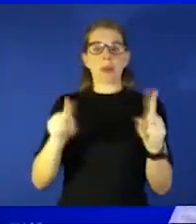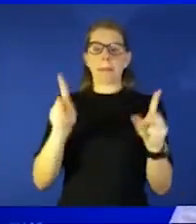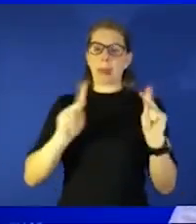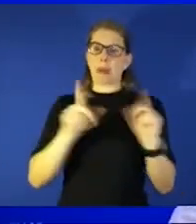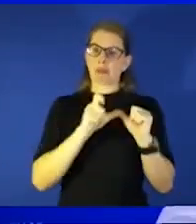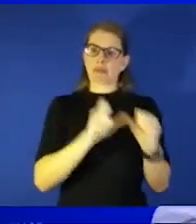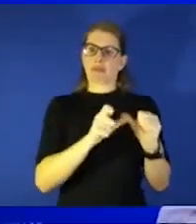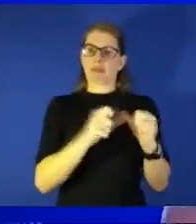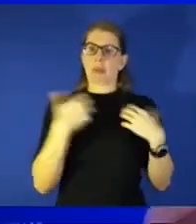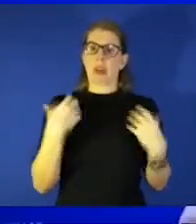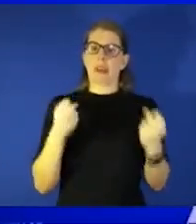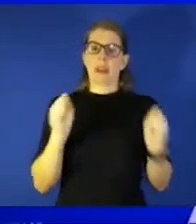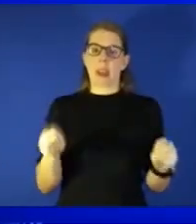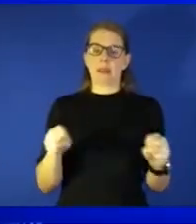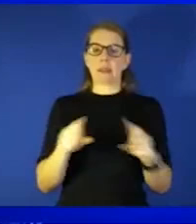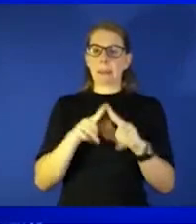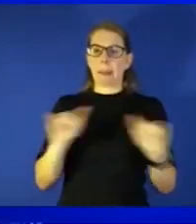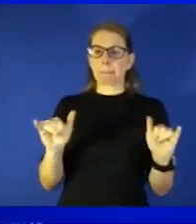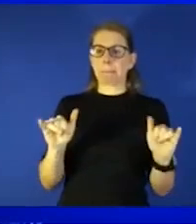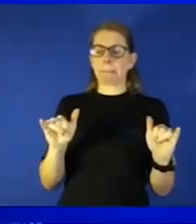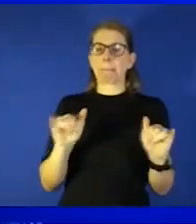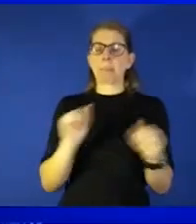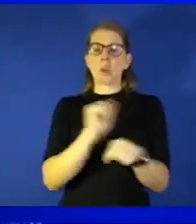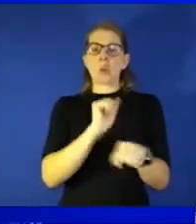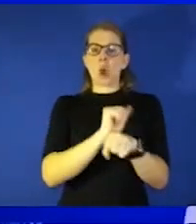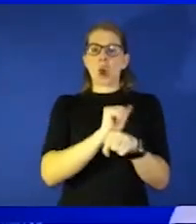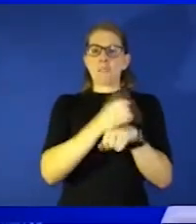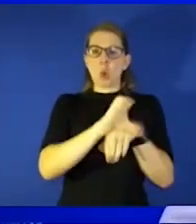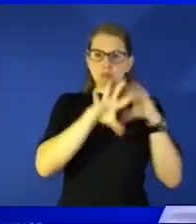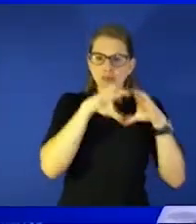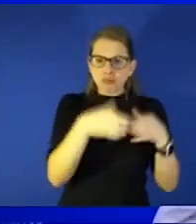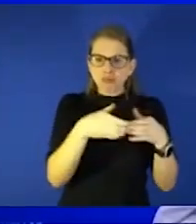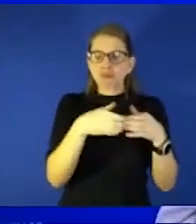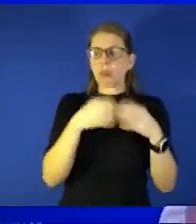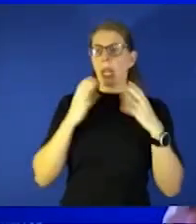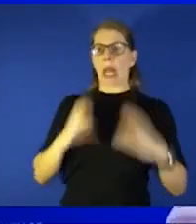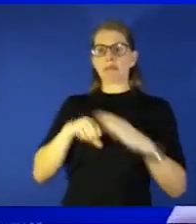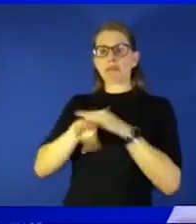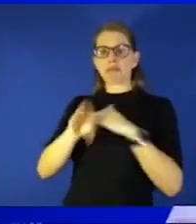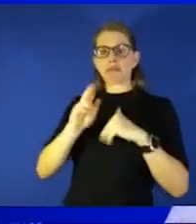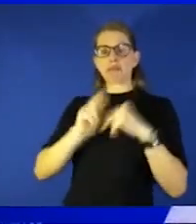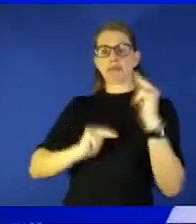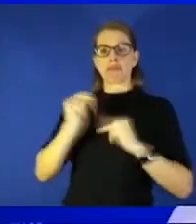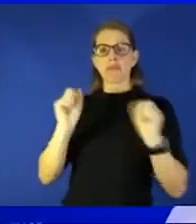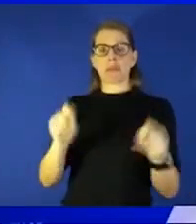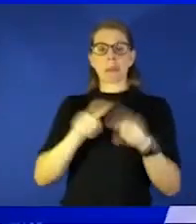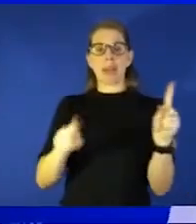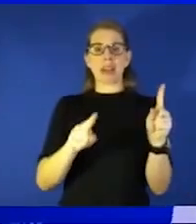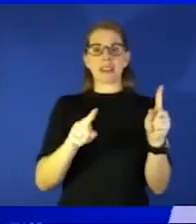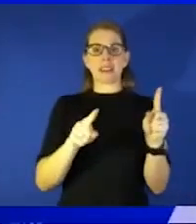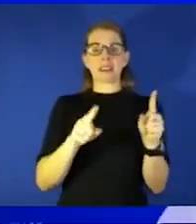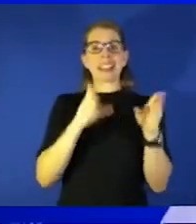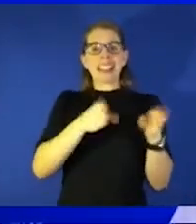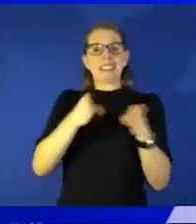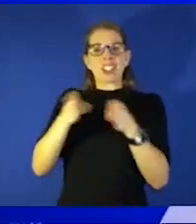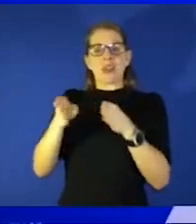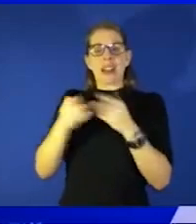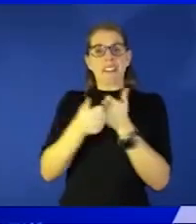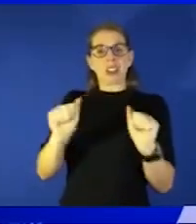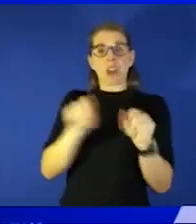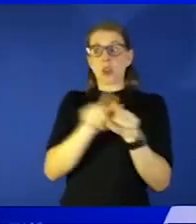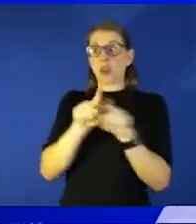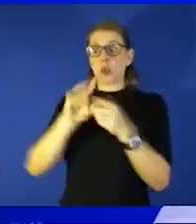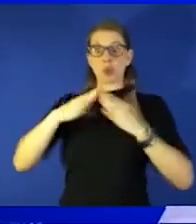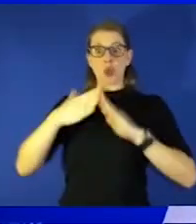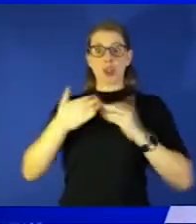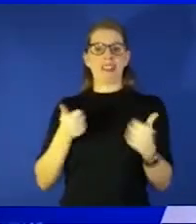there are workforces there are clients that come into those business doing those things but it takes those individual efforts and the efforts of the community to do